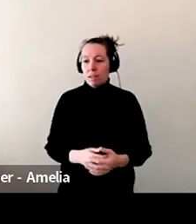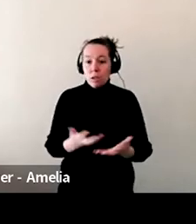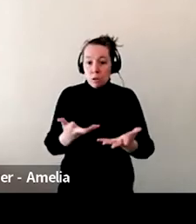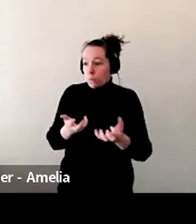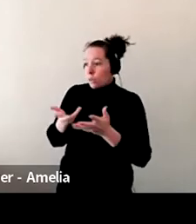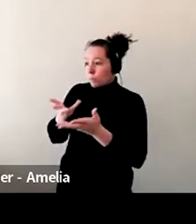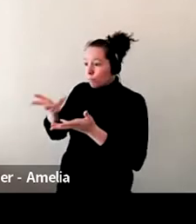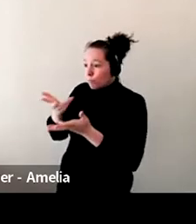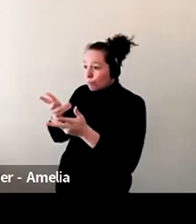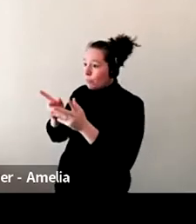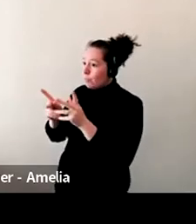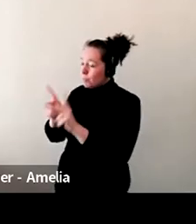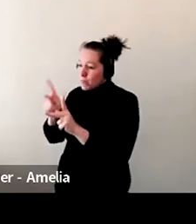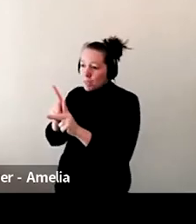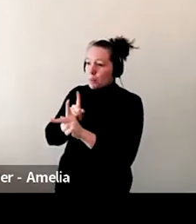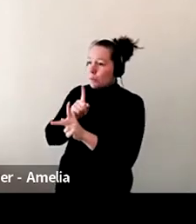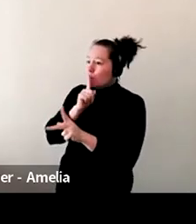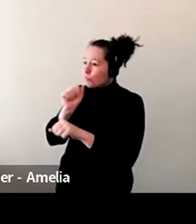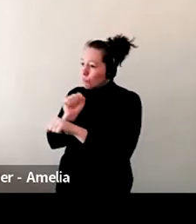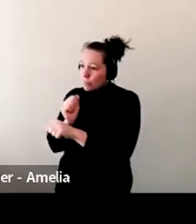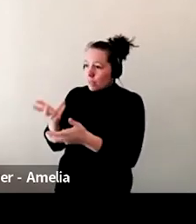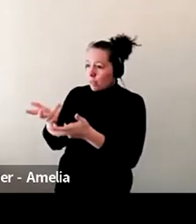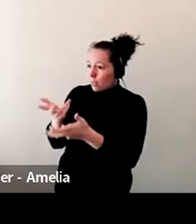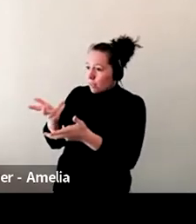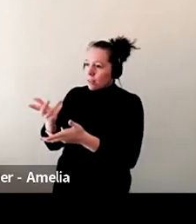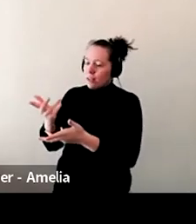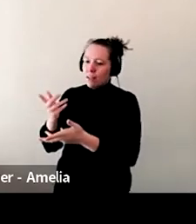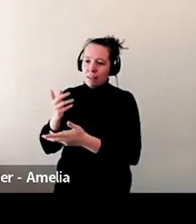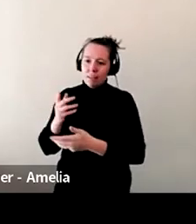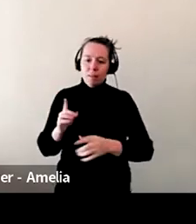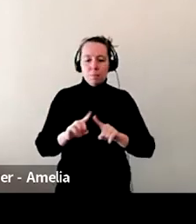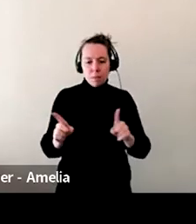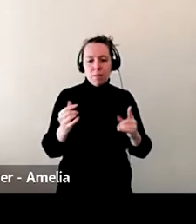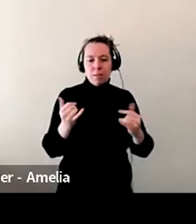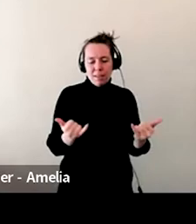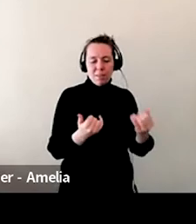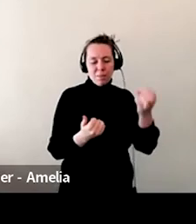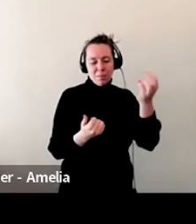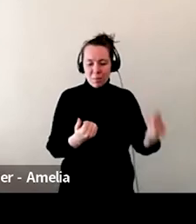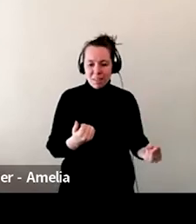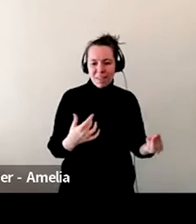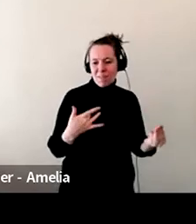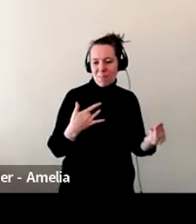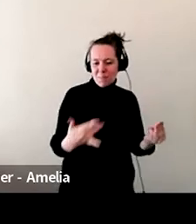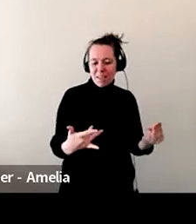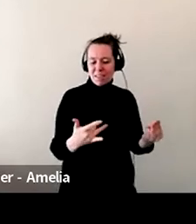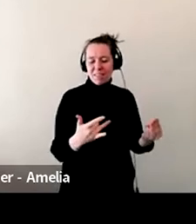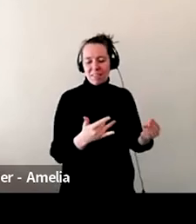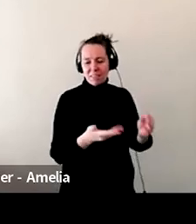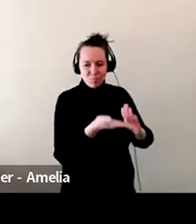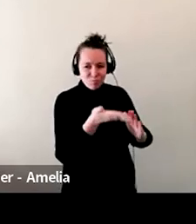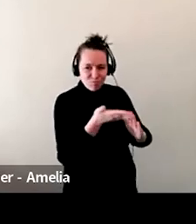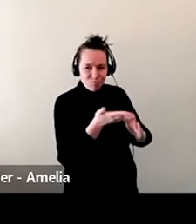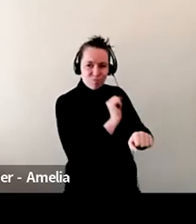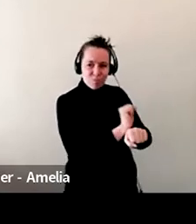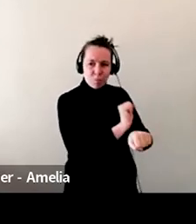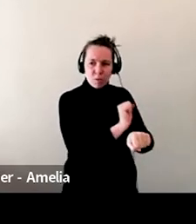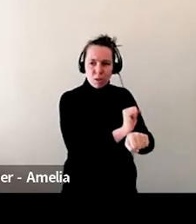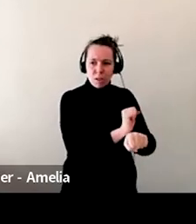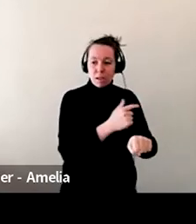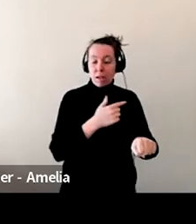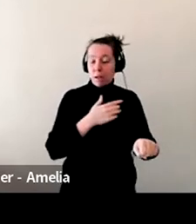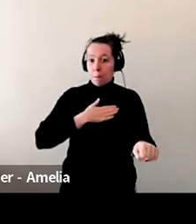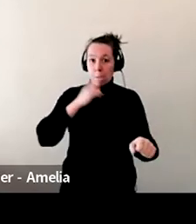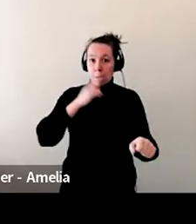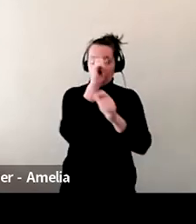be talking to people. Um, so yeah, exactly the same for me. I imagined it, this kind of, you know, like I said, like a Disney bookstore,